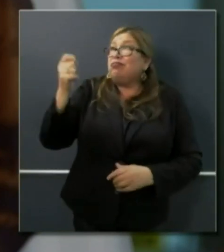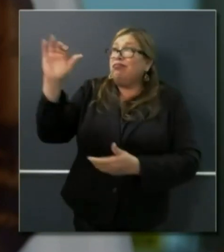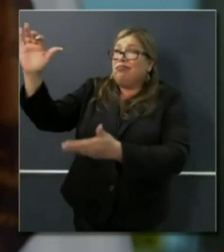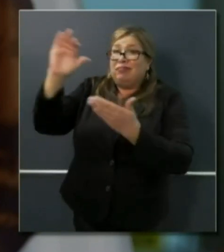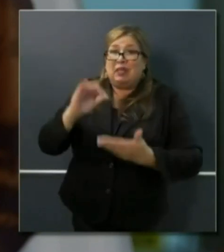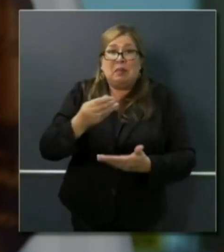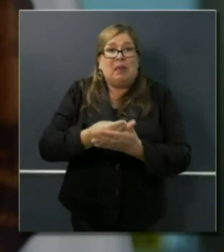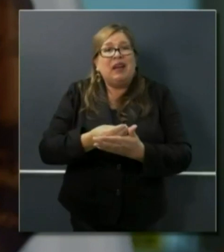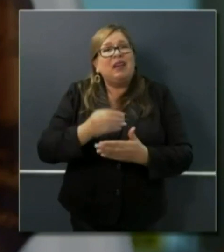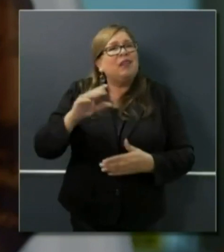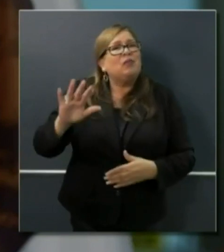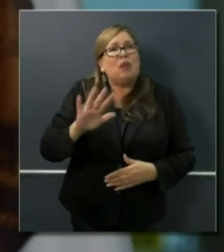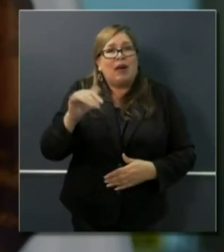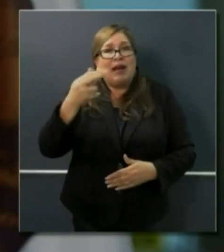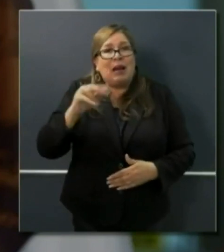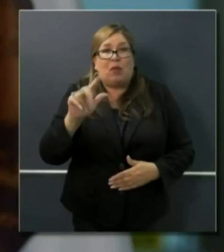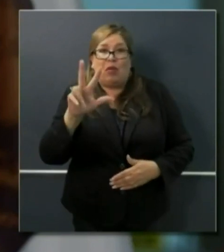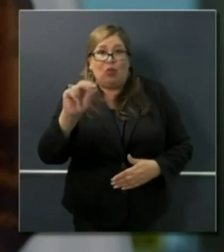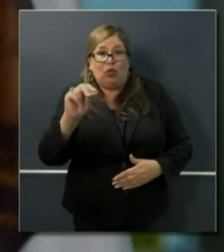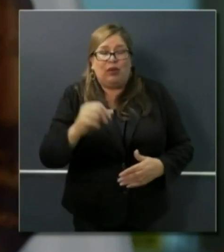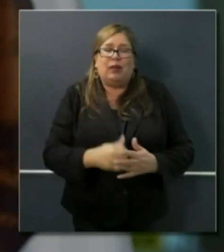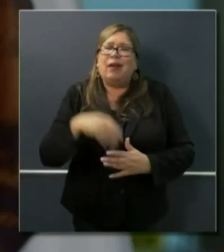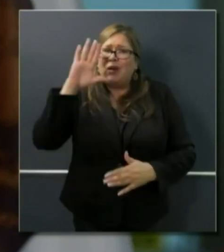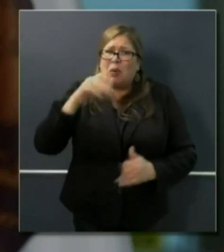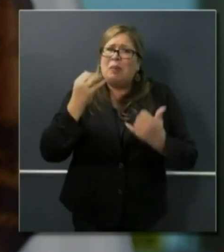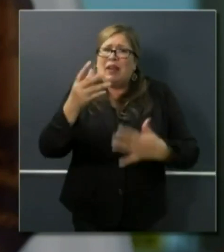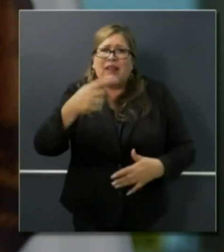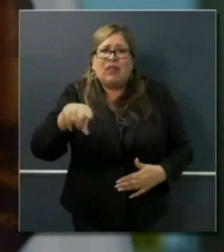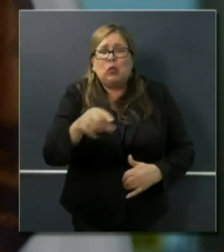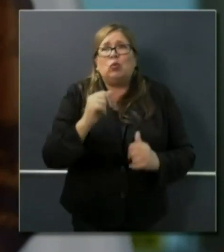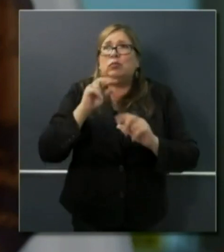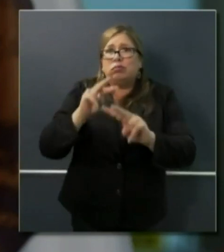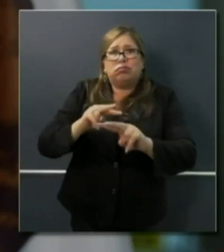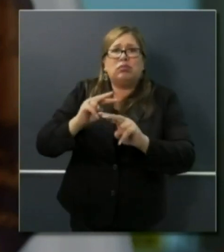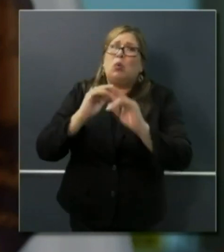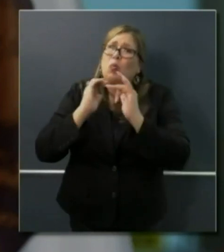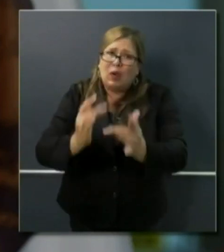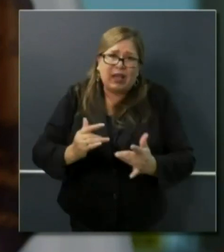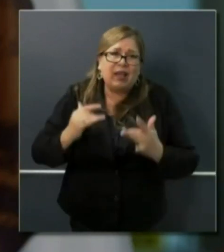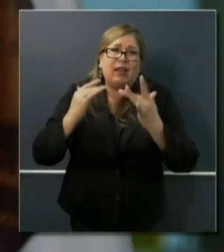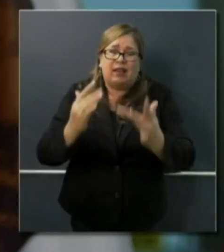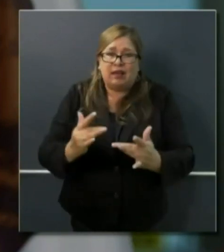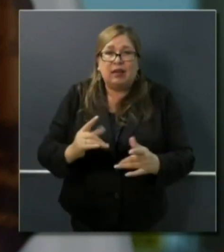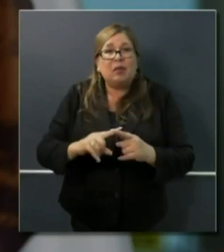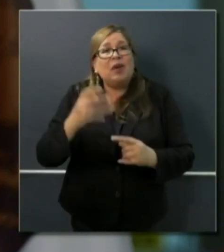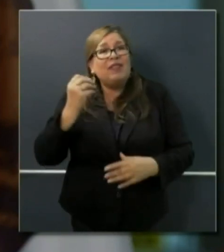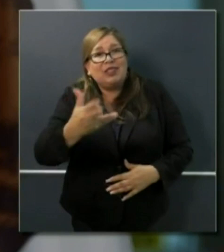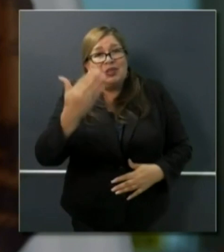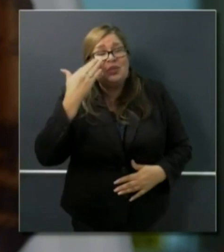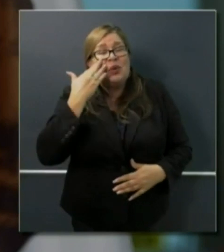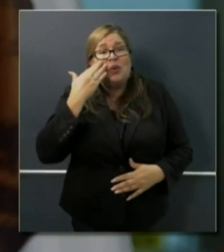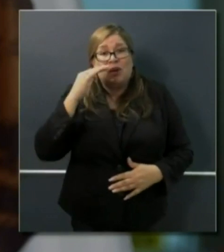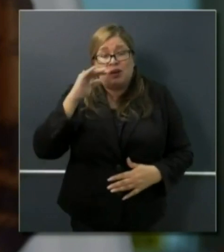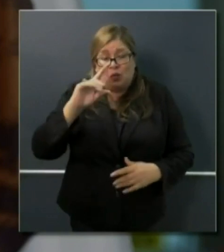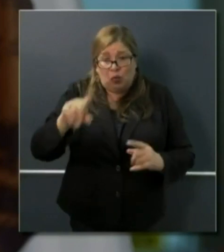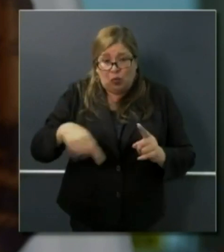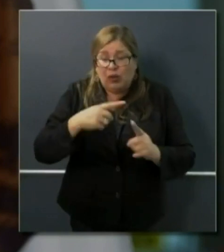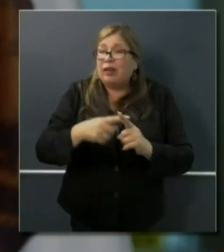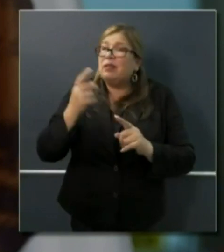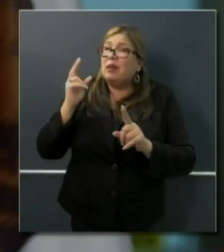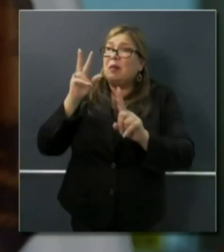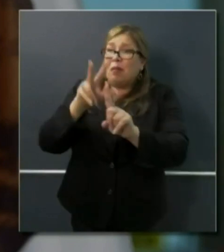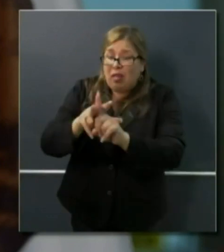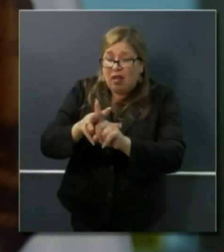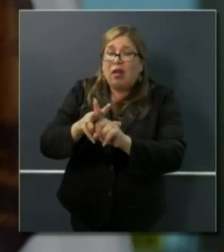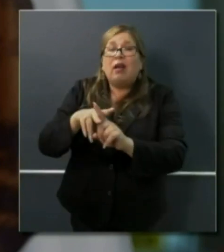I want to reiterate the governor's point that once payments begin, they are retroactive. The program begins